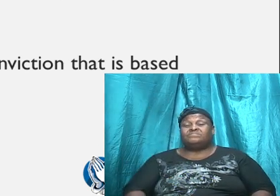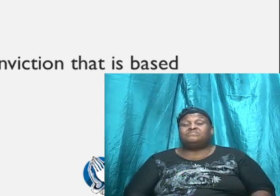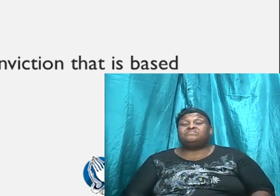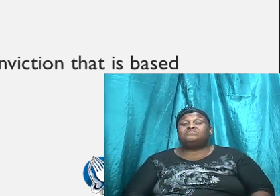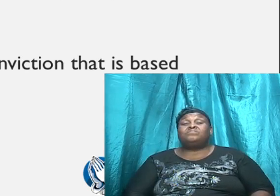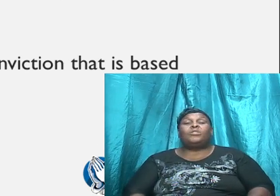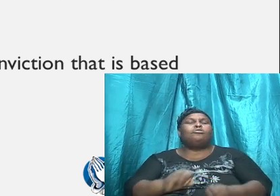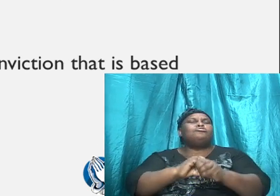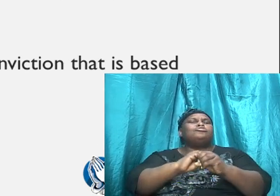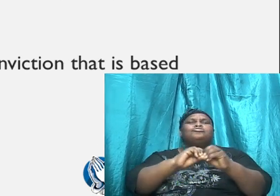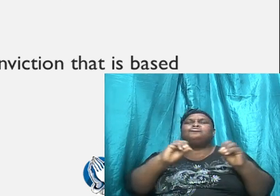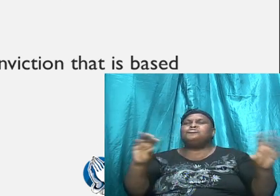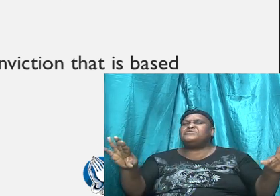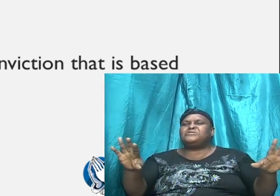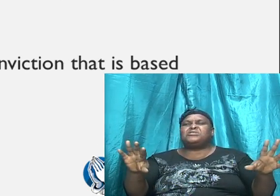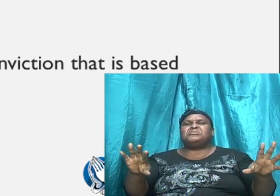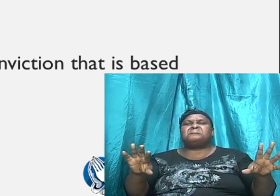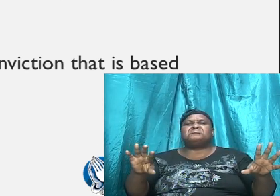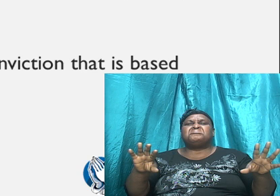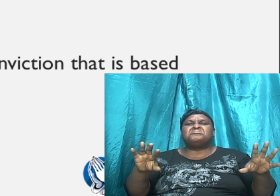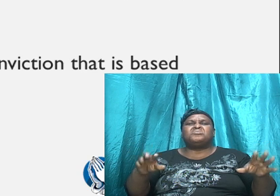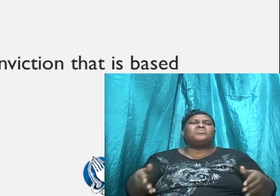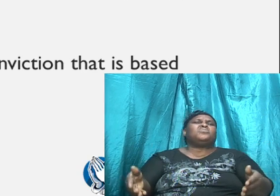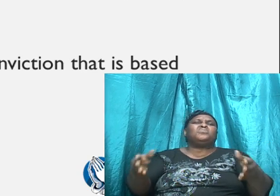there is nothing that is going to come,